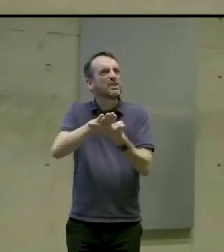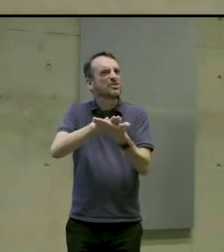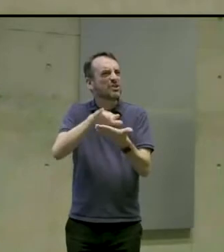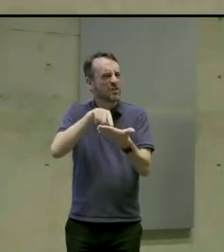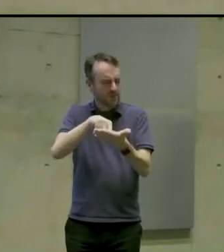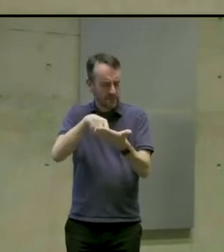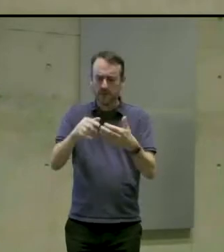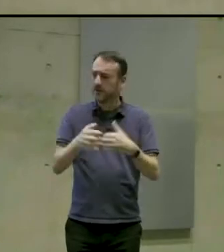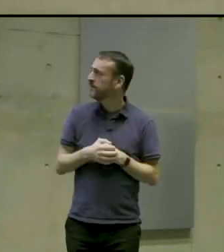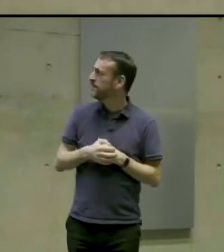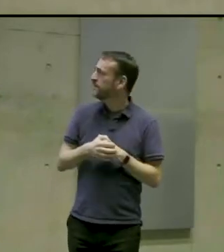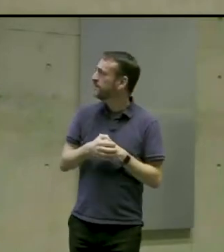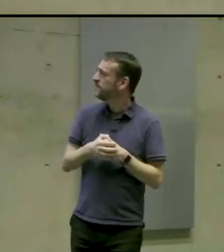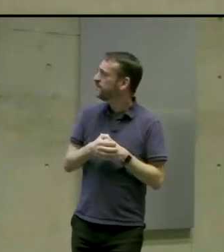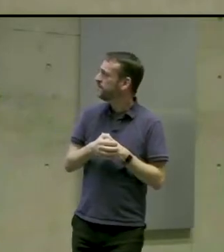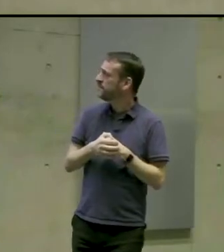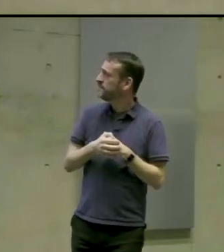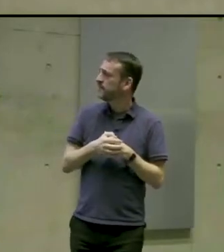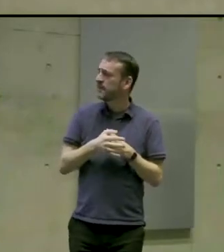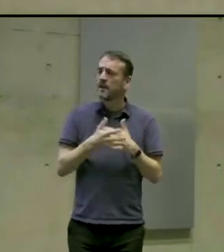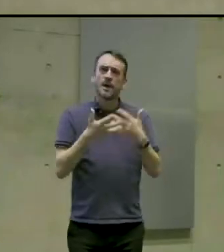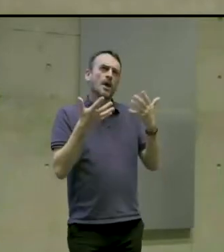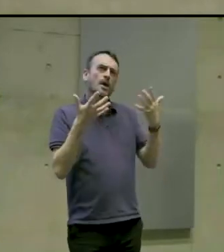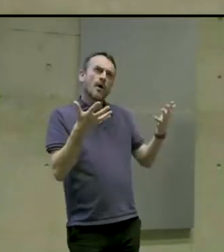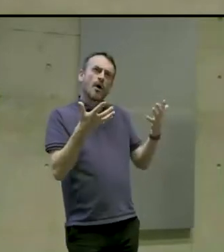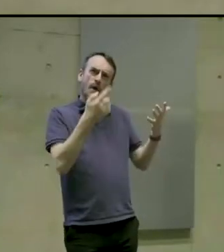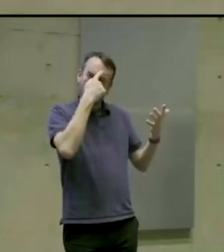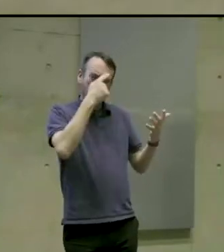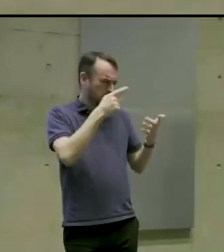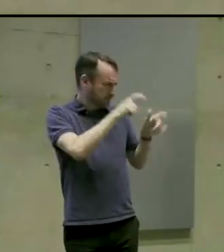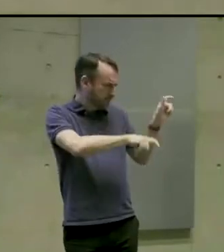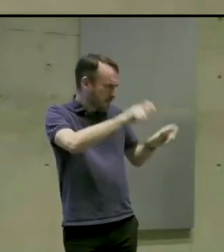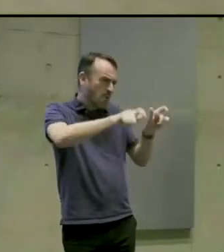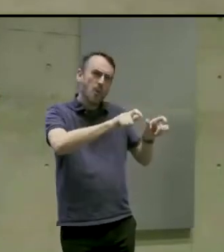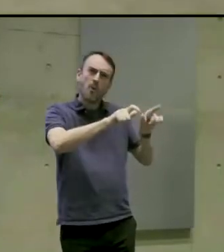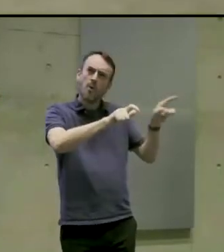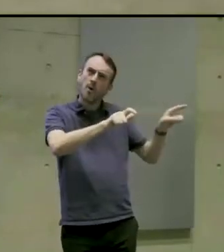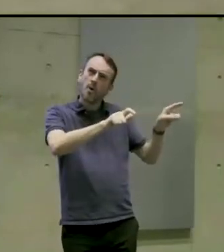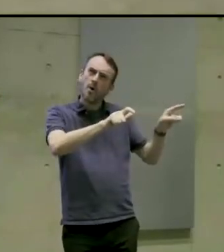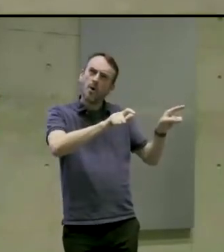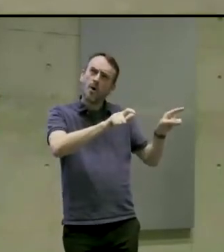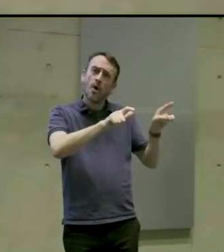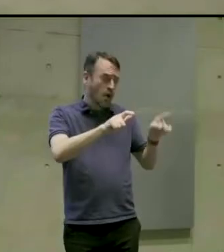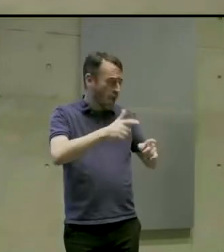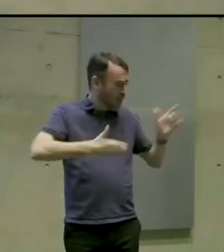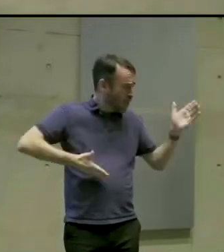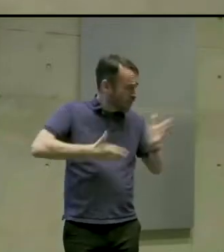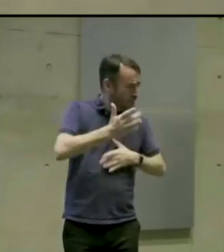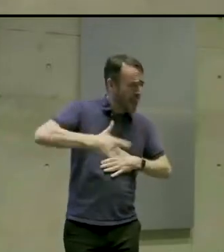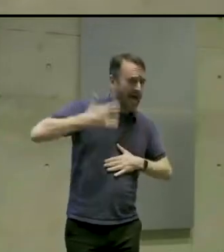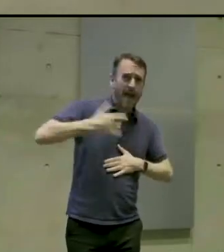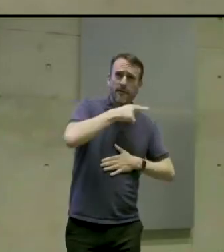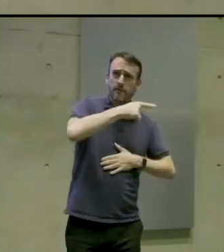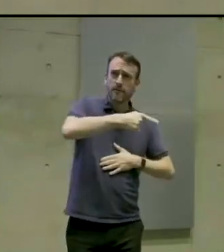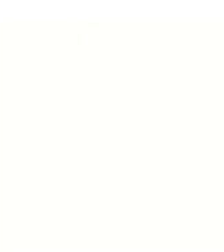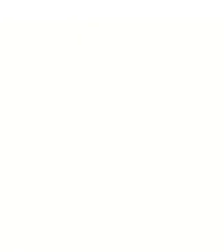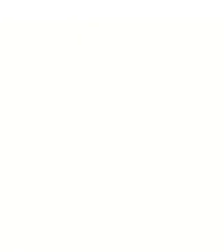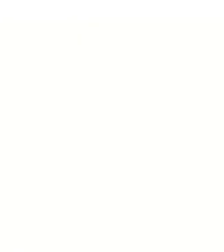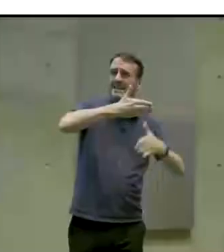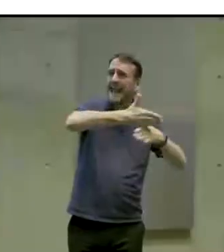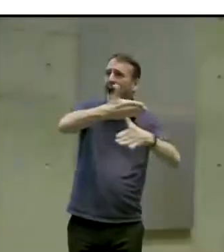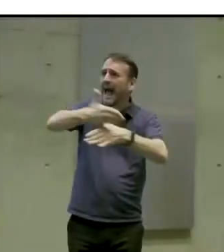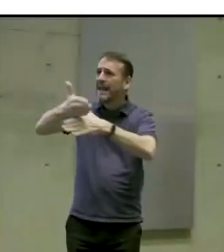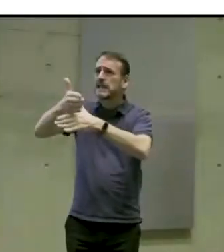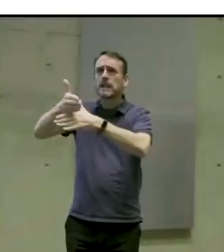comes across some form of barrier that prevents them from performing a task, this is what disability is.